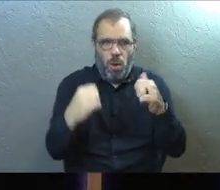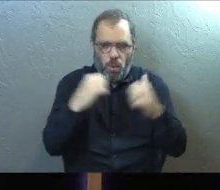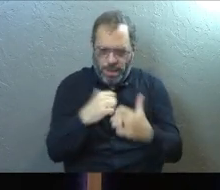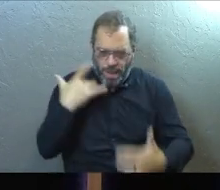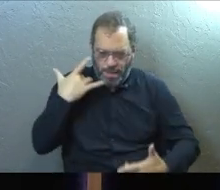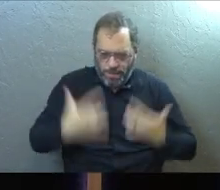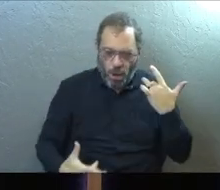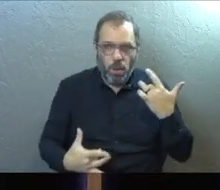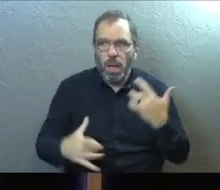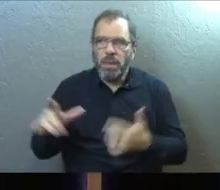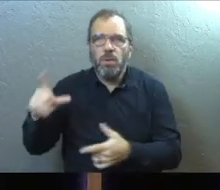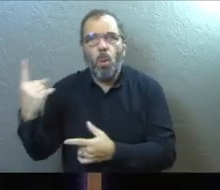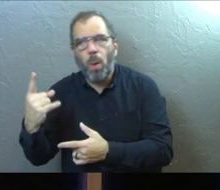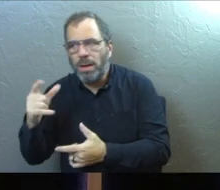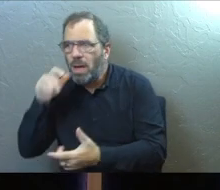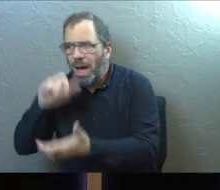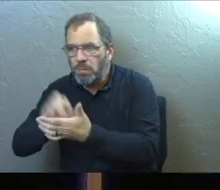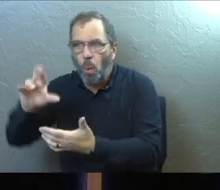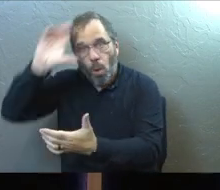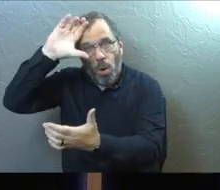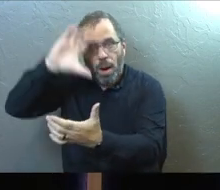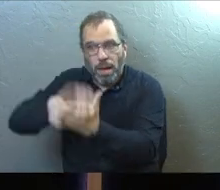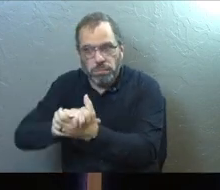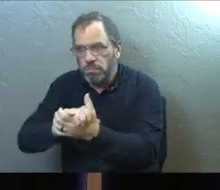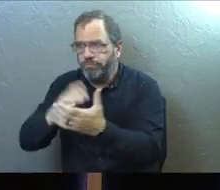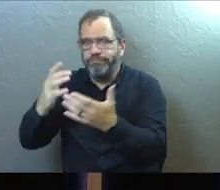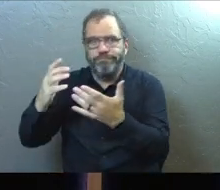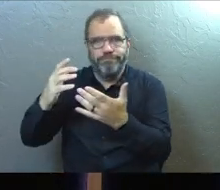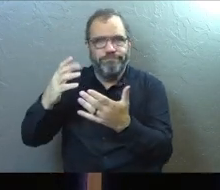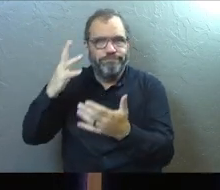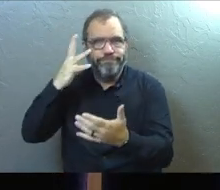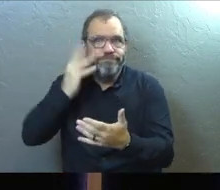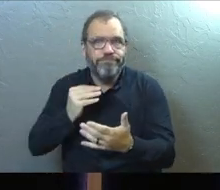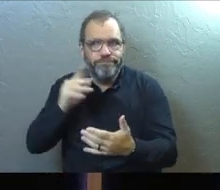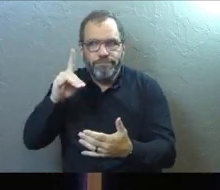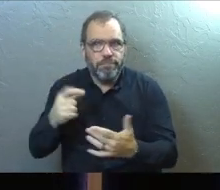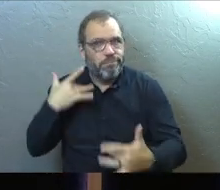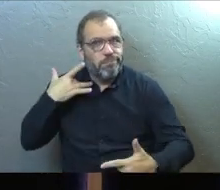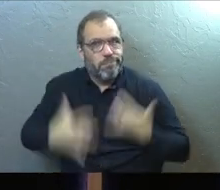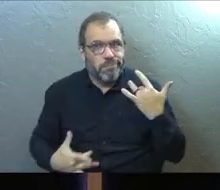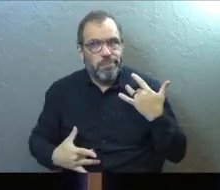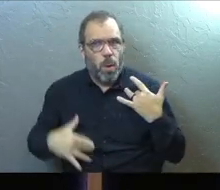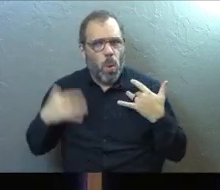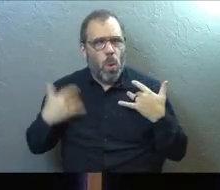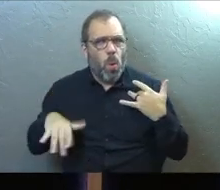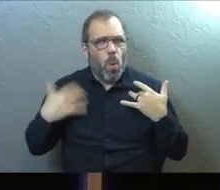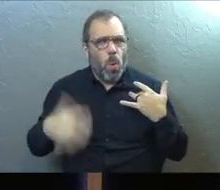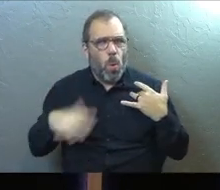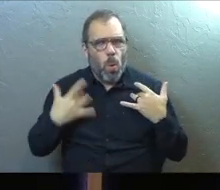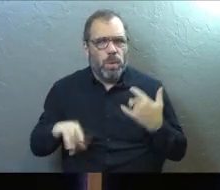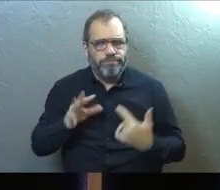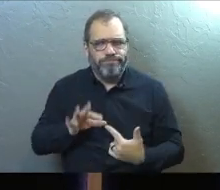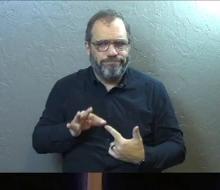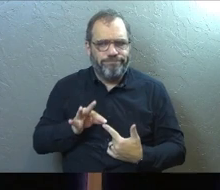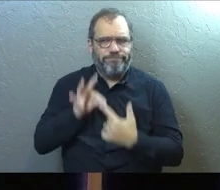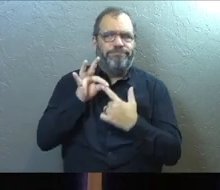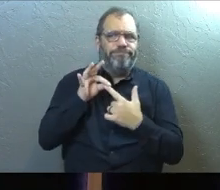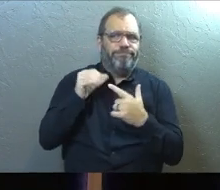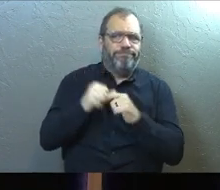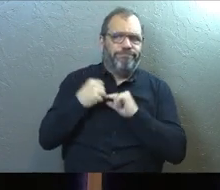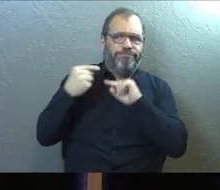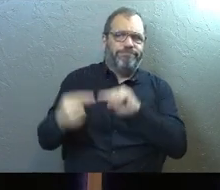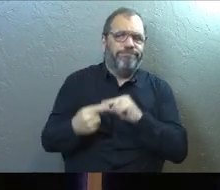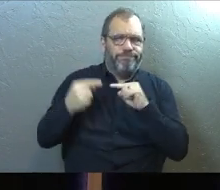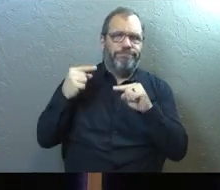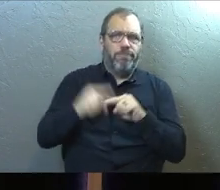because a spouse was suffering from bipolar disorder. And there's a uniqueness to that particular struggle